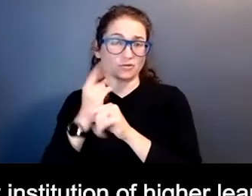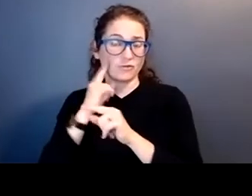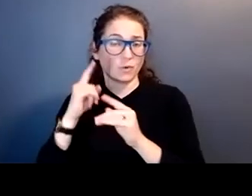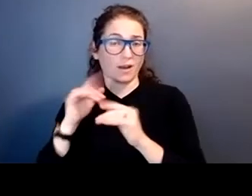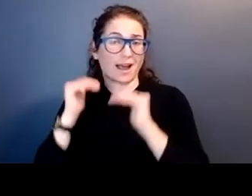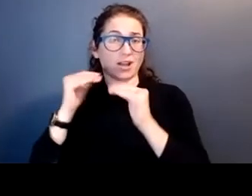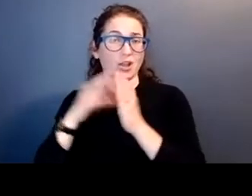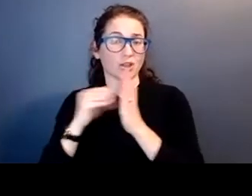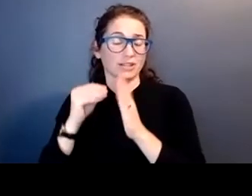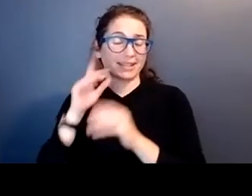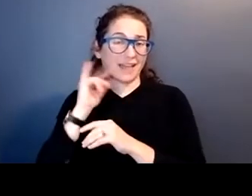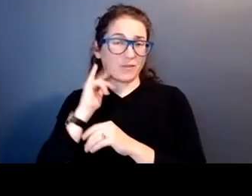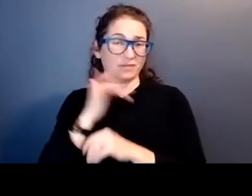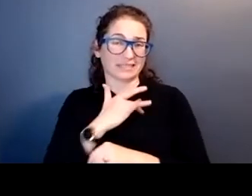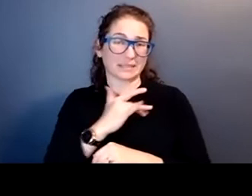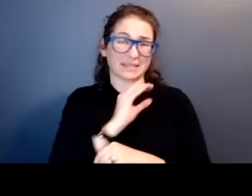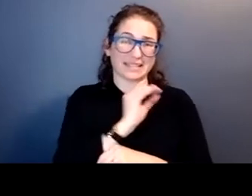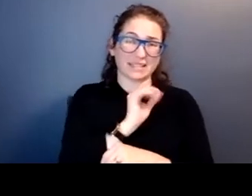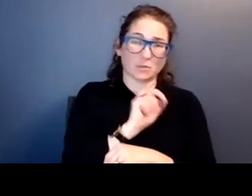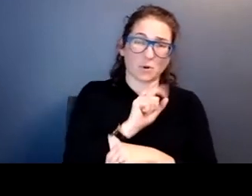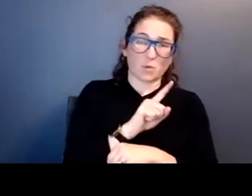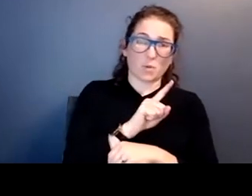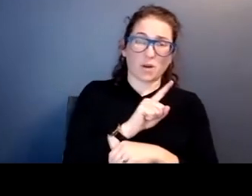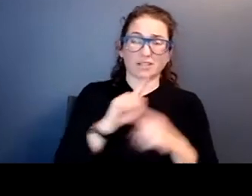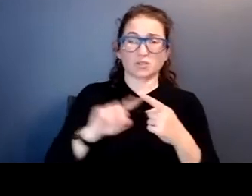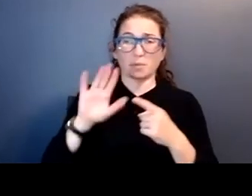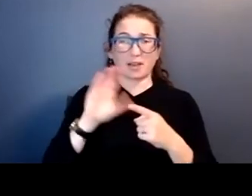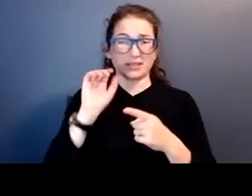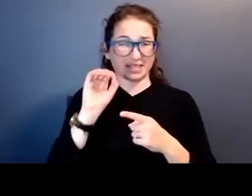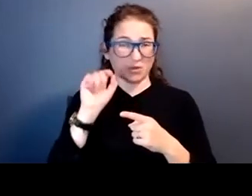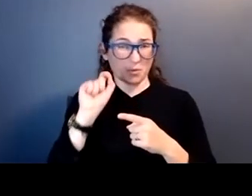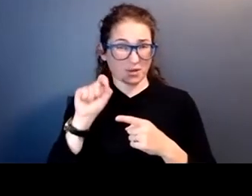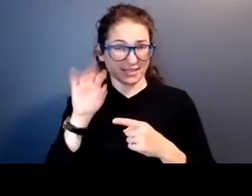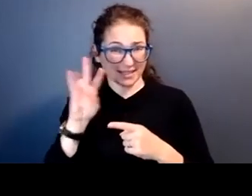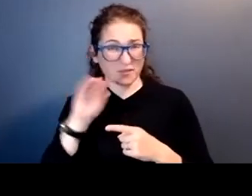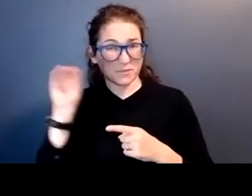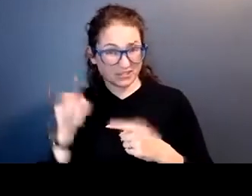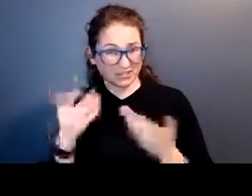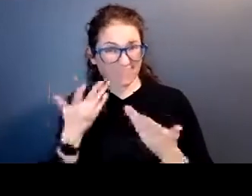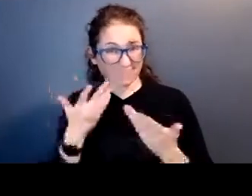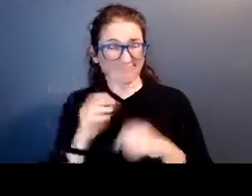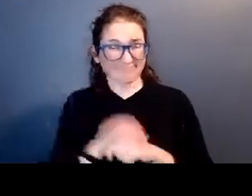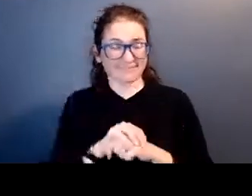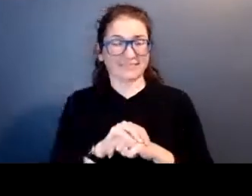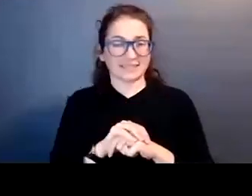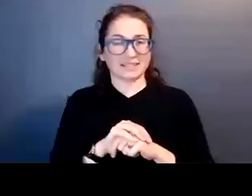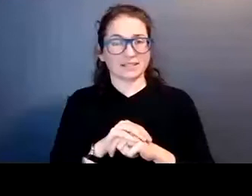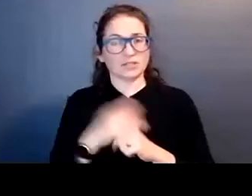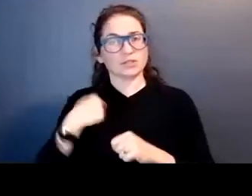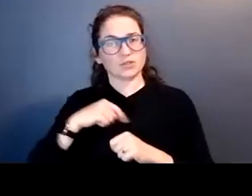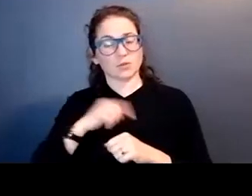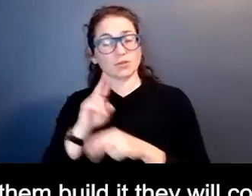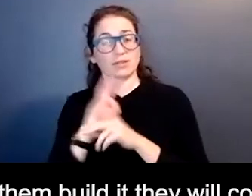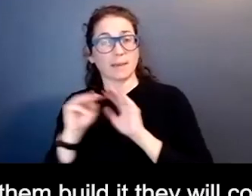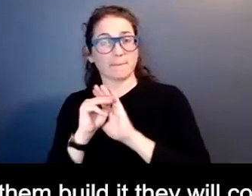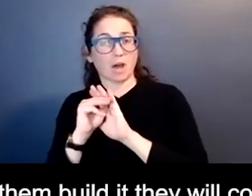between 0.1% to about 0.7% at the highest. Right. And so we have used the model. If you